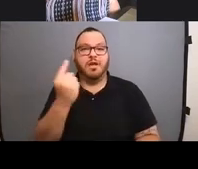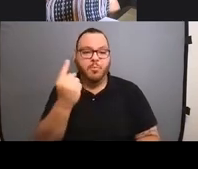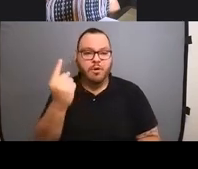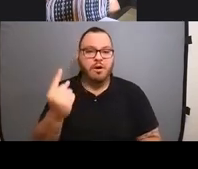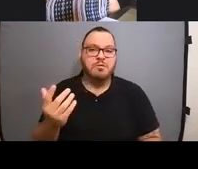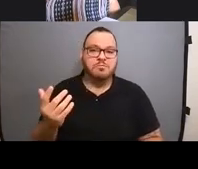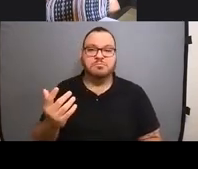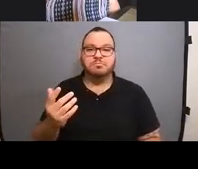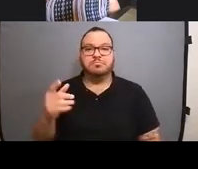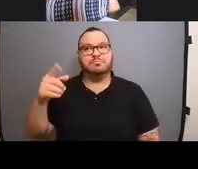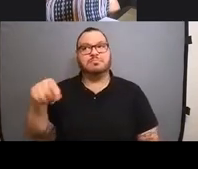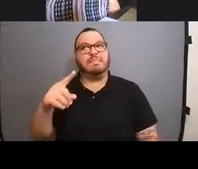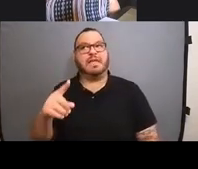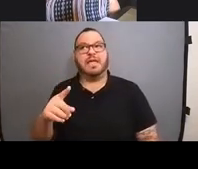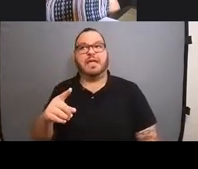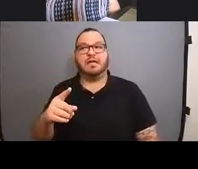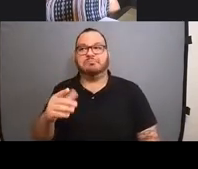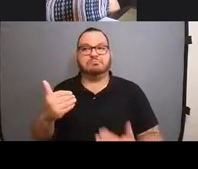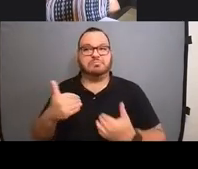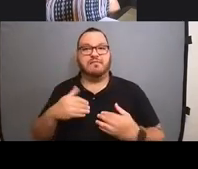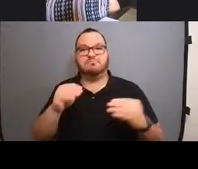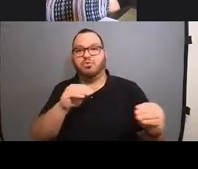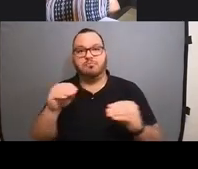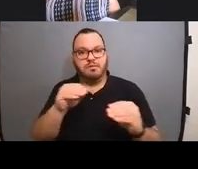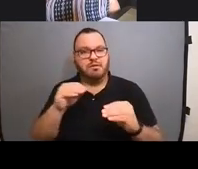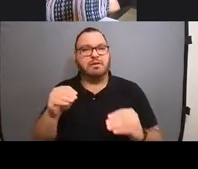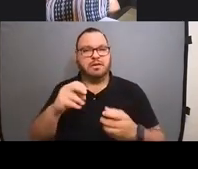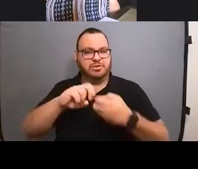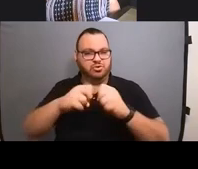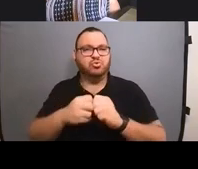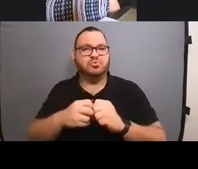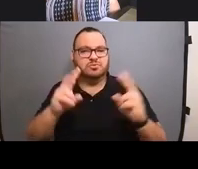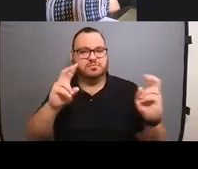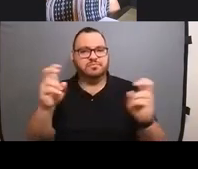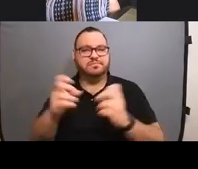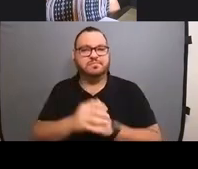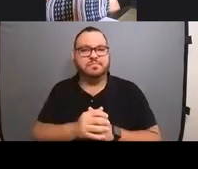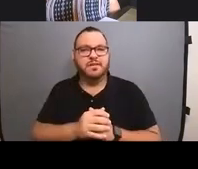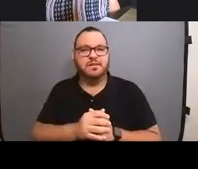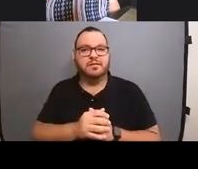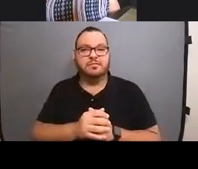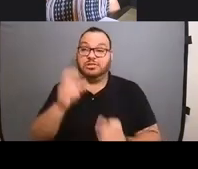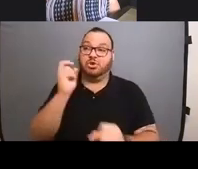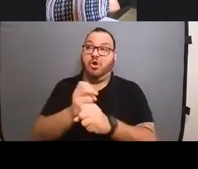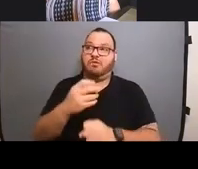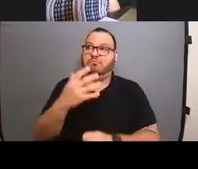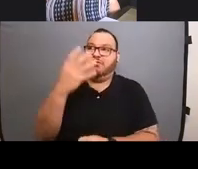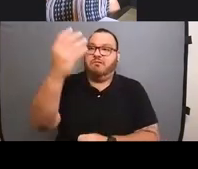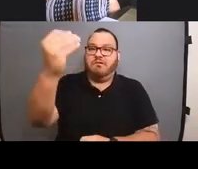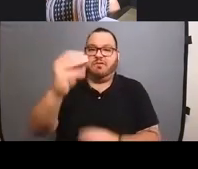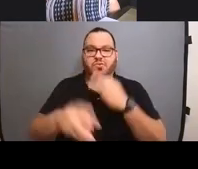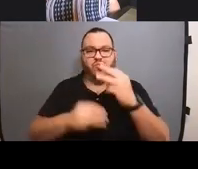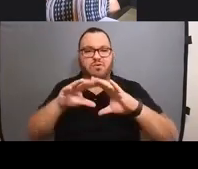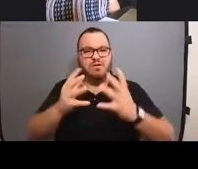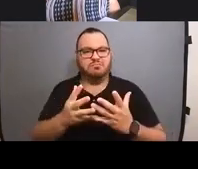has like mobility issues or something of that nature, it makes it harder for them to get out into the world because that's